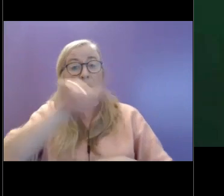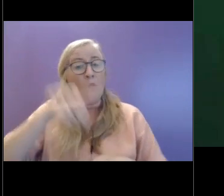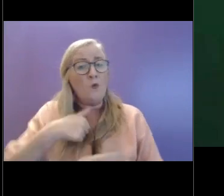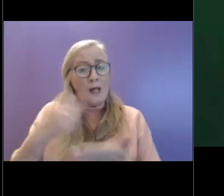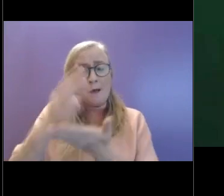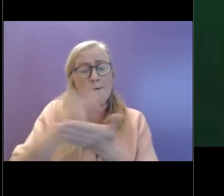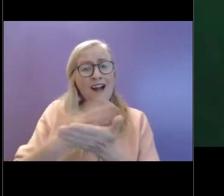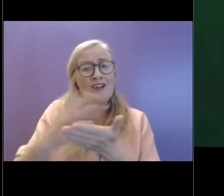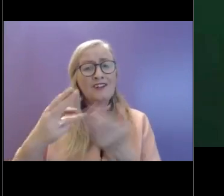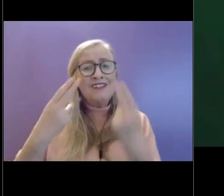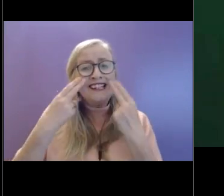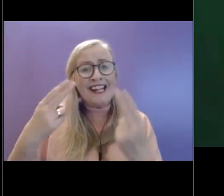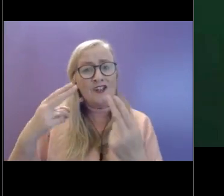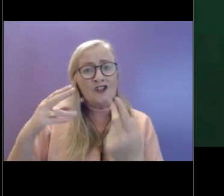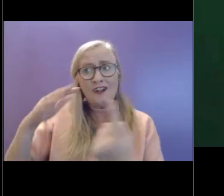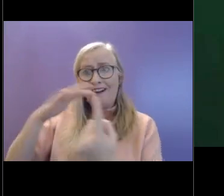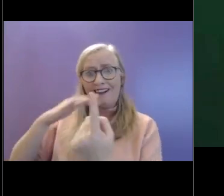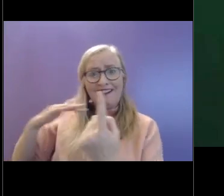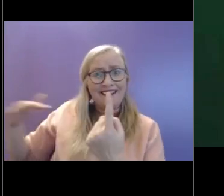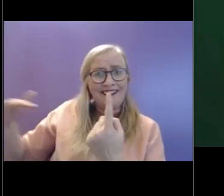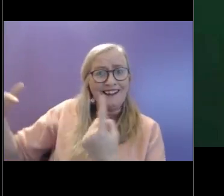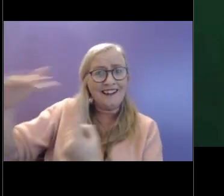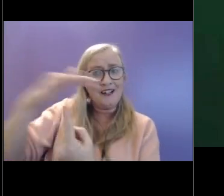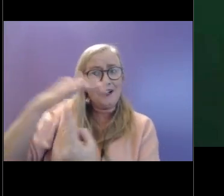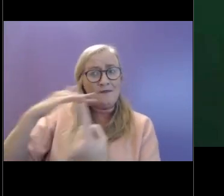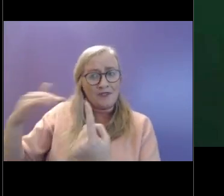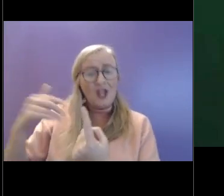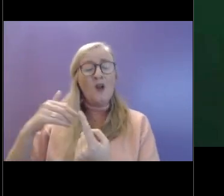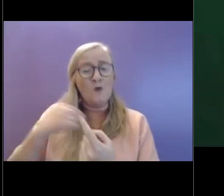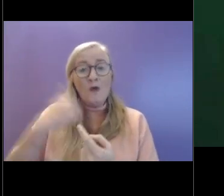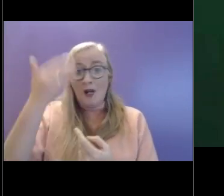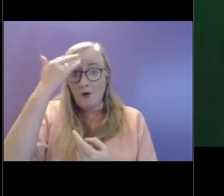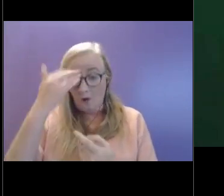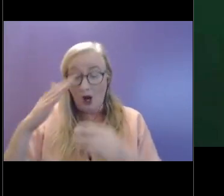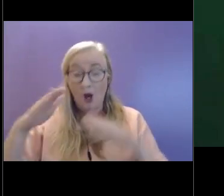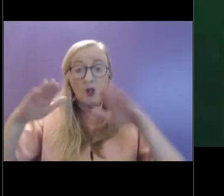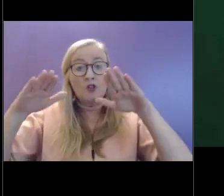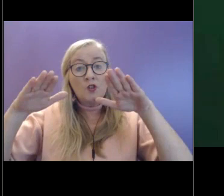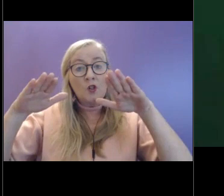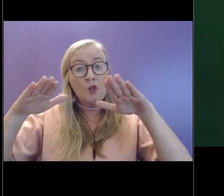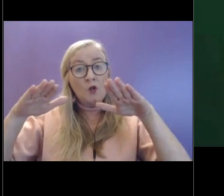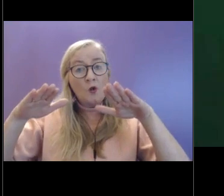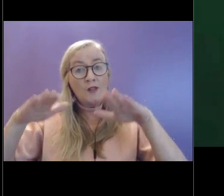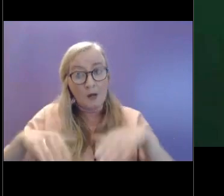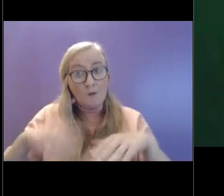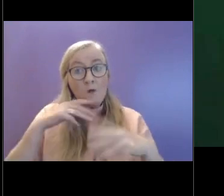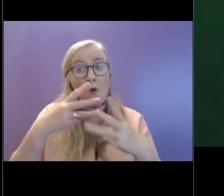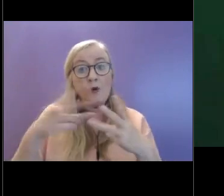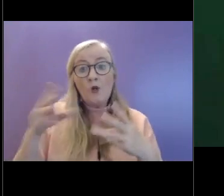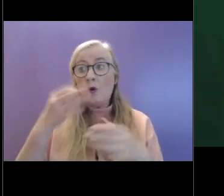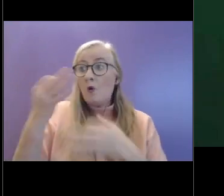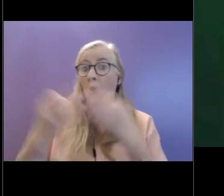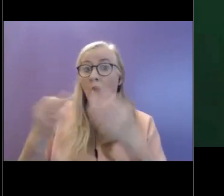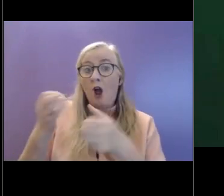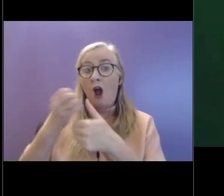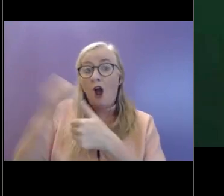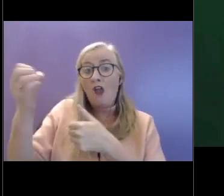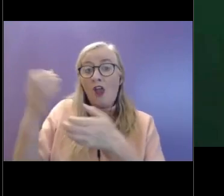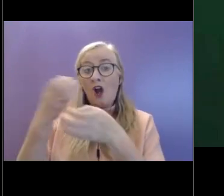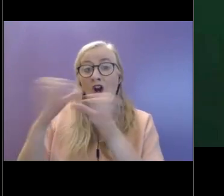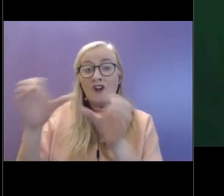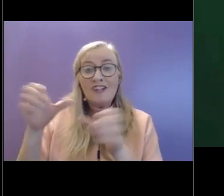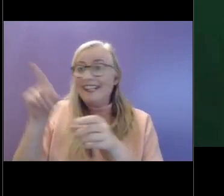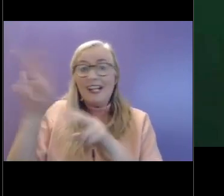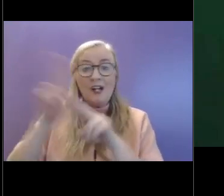try and. And to slow down. And you really notice that when you go and live in another country where they don't have the same types of seasons as